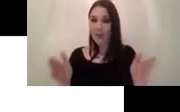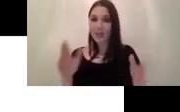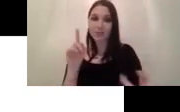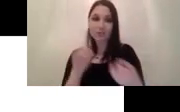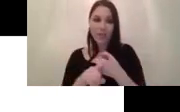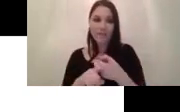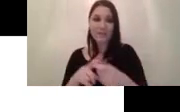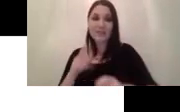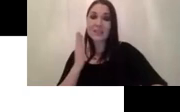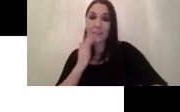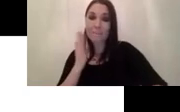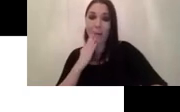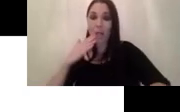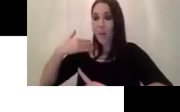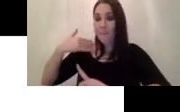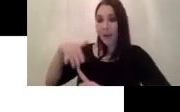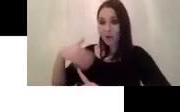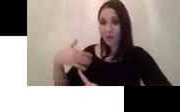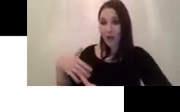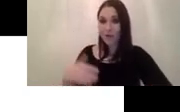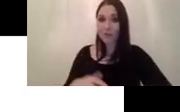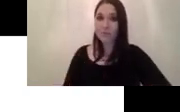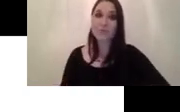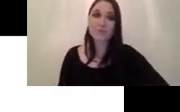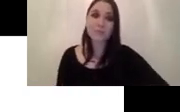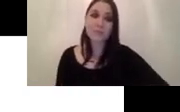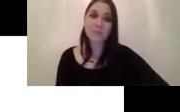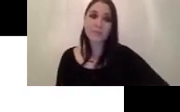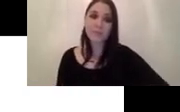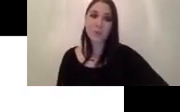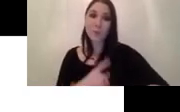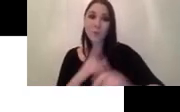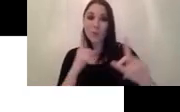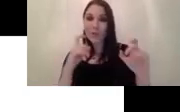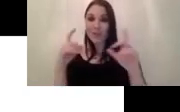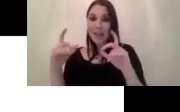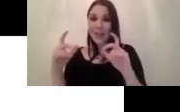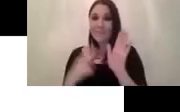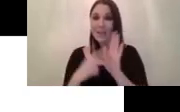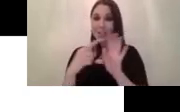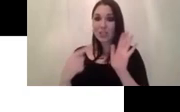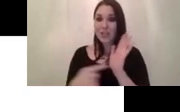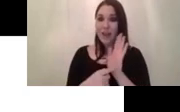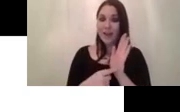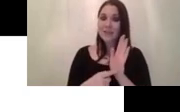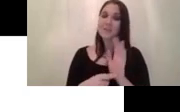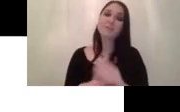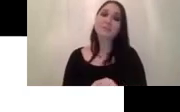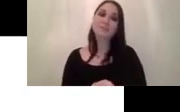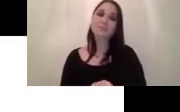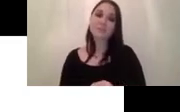background and with the image net um they have very cluttered background and so